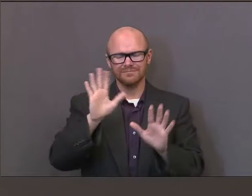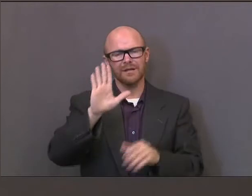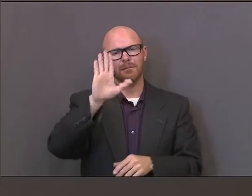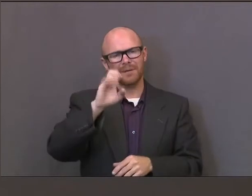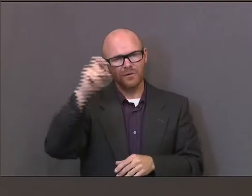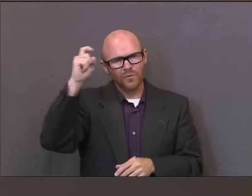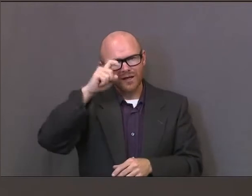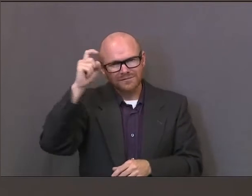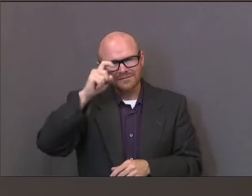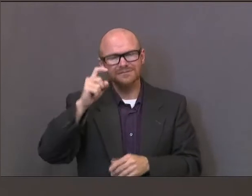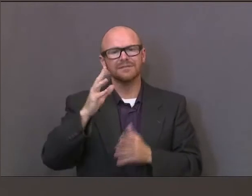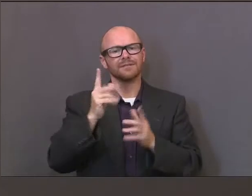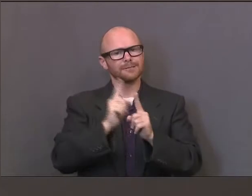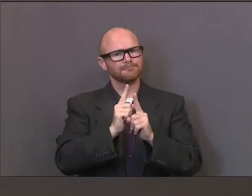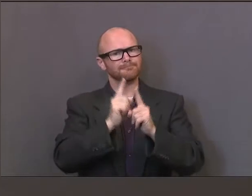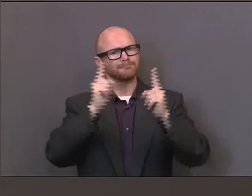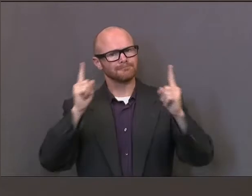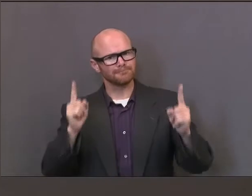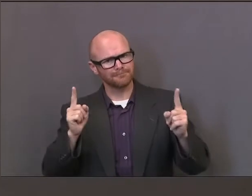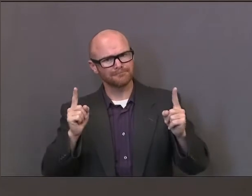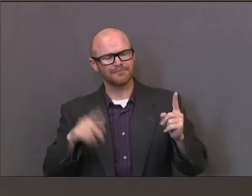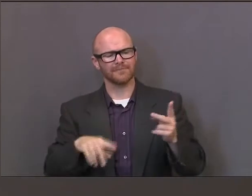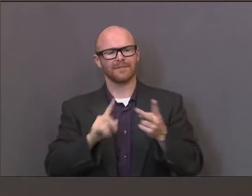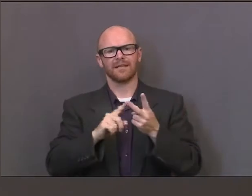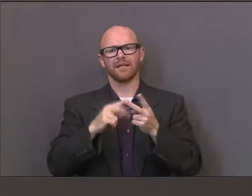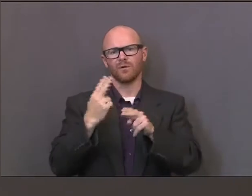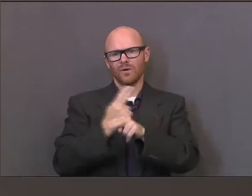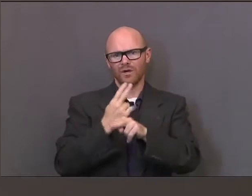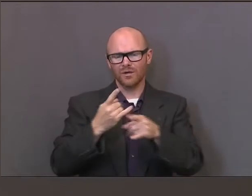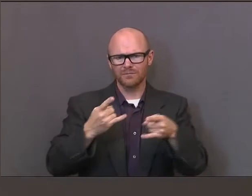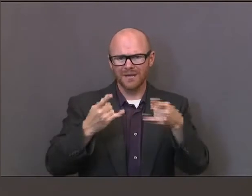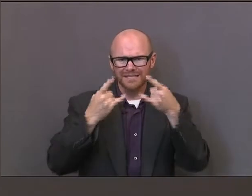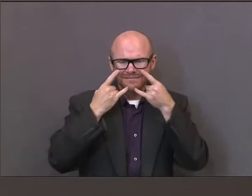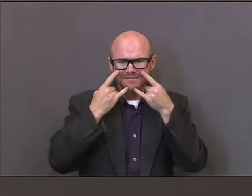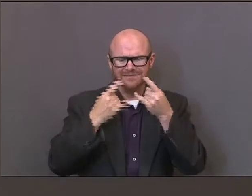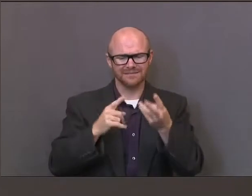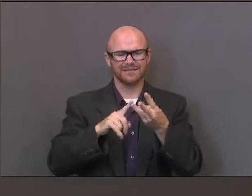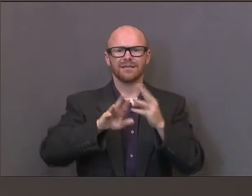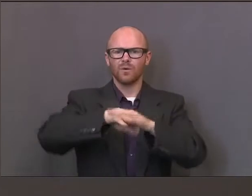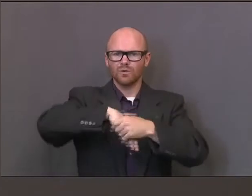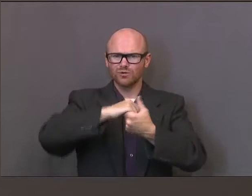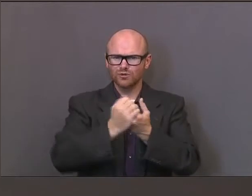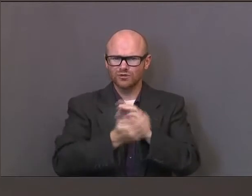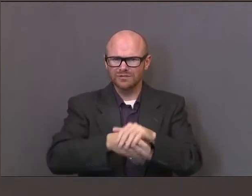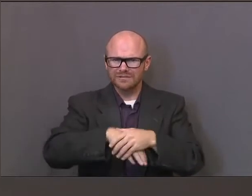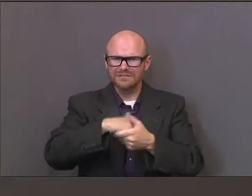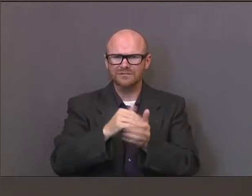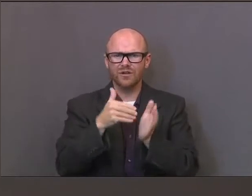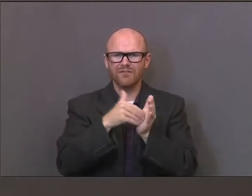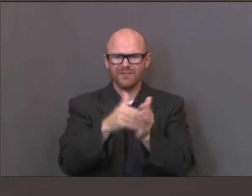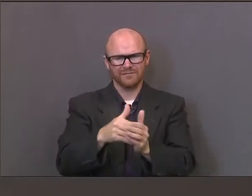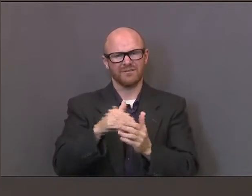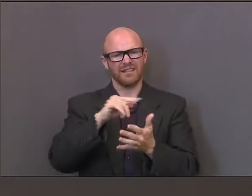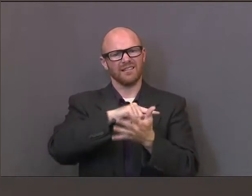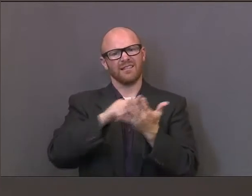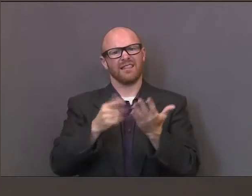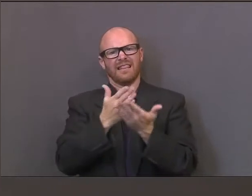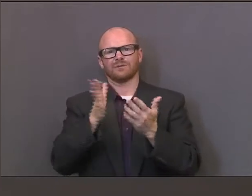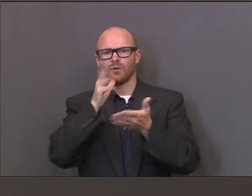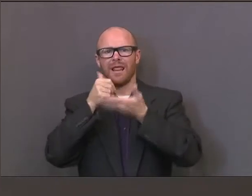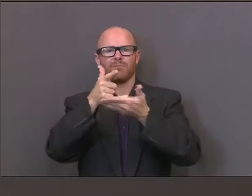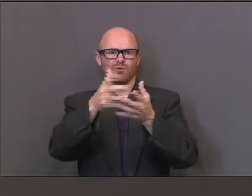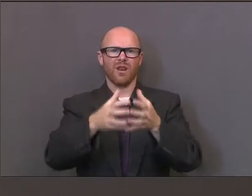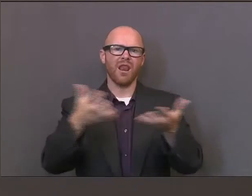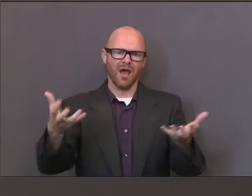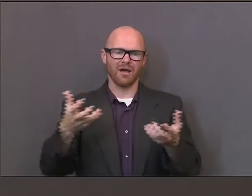protocols, which we know work, wearing the mask, social distancing, proper hygiene. Those kinds of things will go a long ways towards